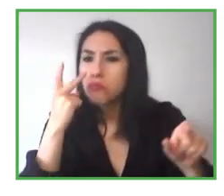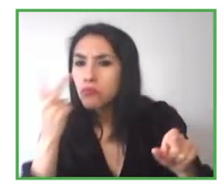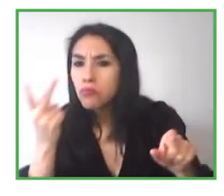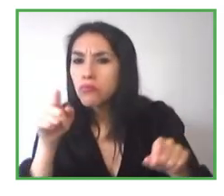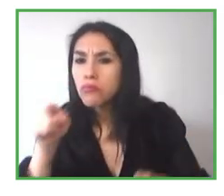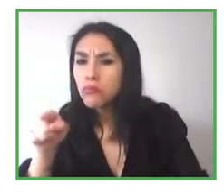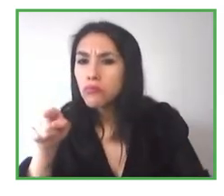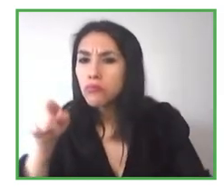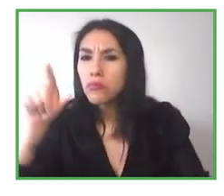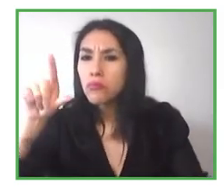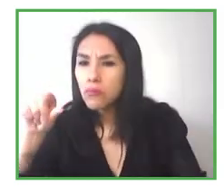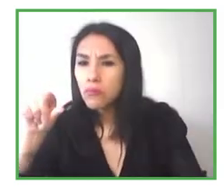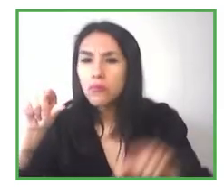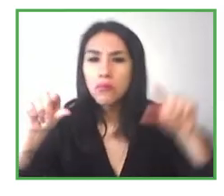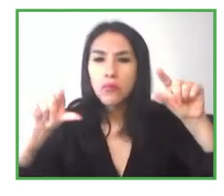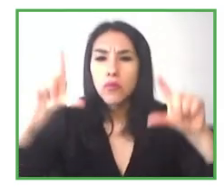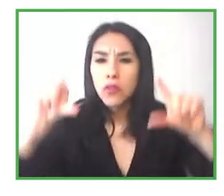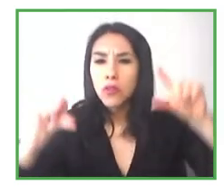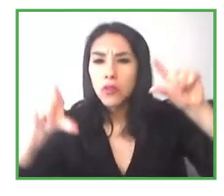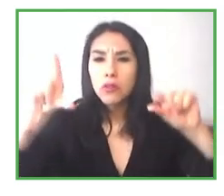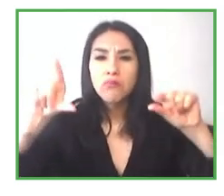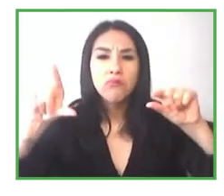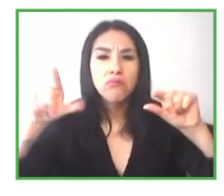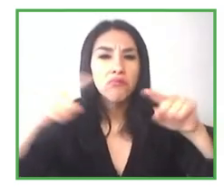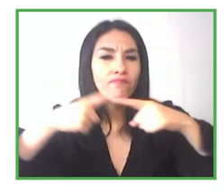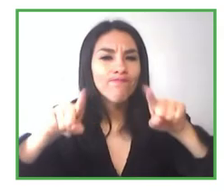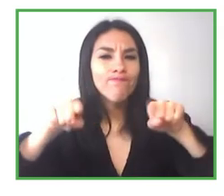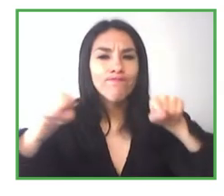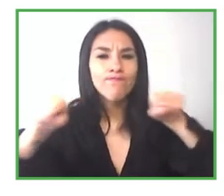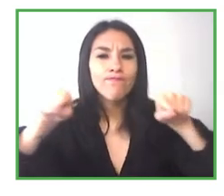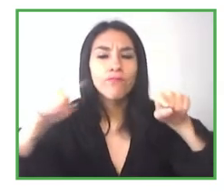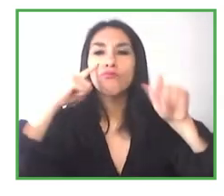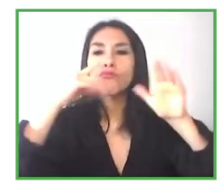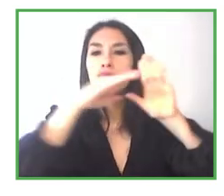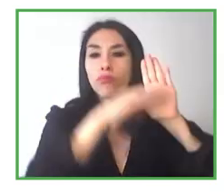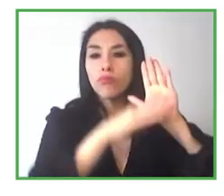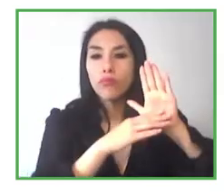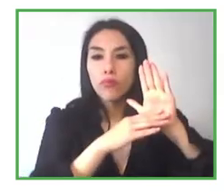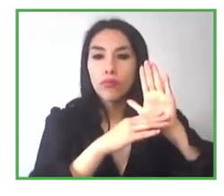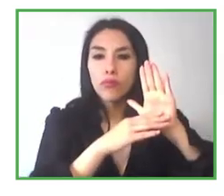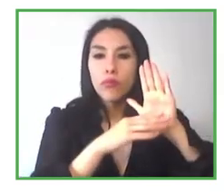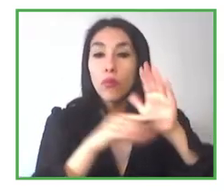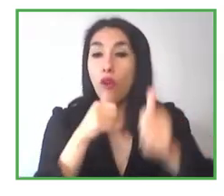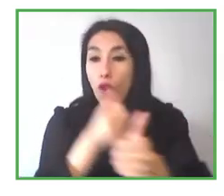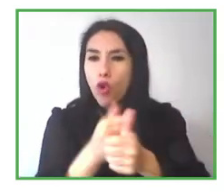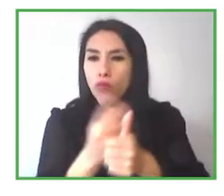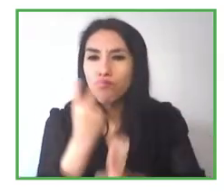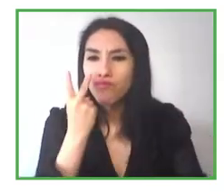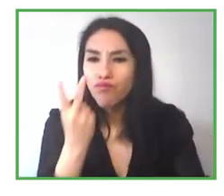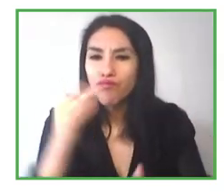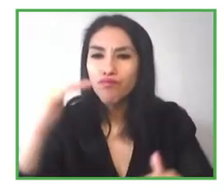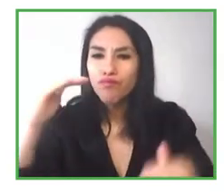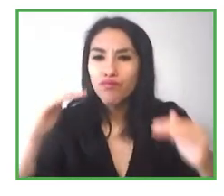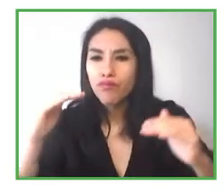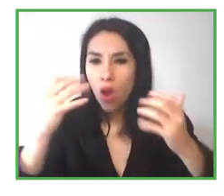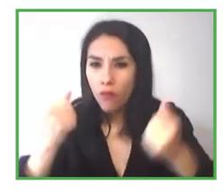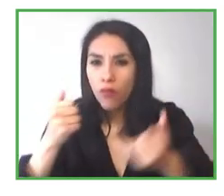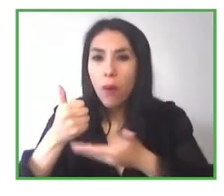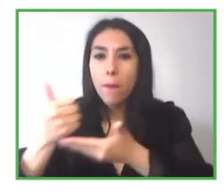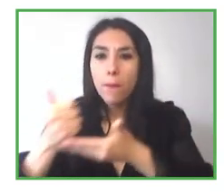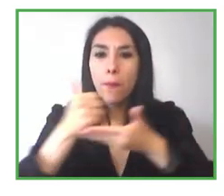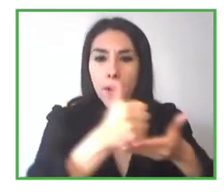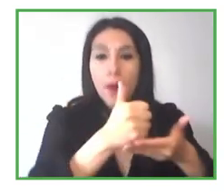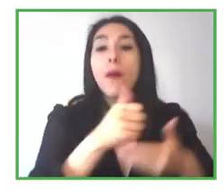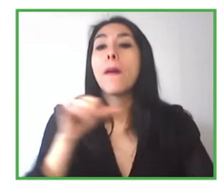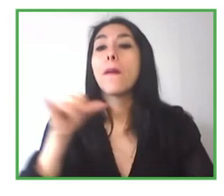difference. So they can use Seeing AI to find which is which and put it away in the correct cupboard or to get the